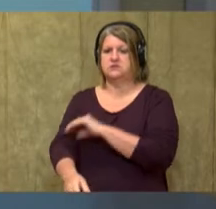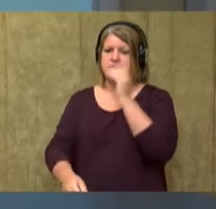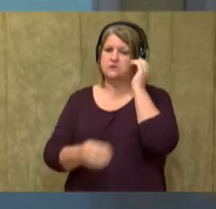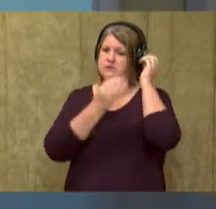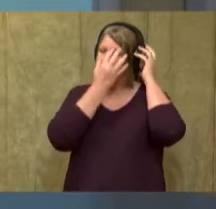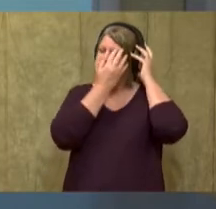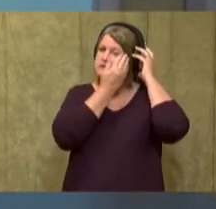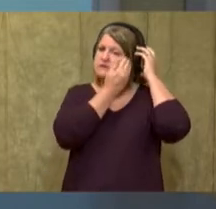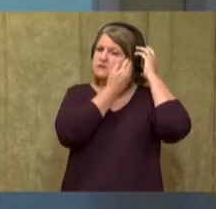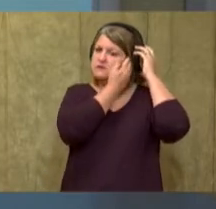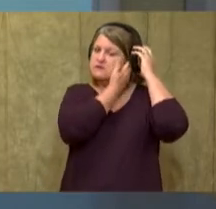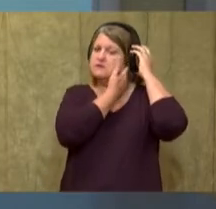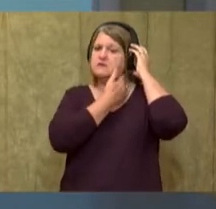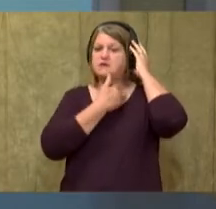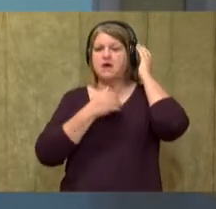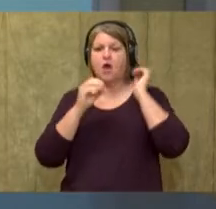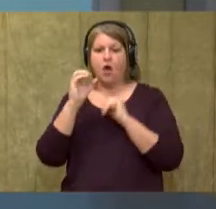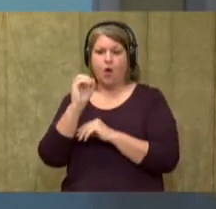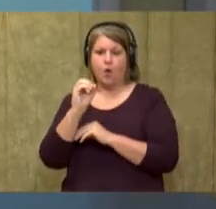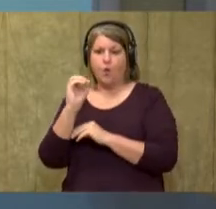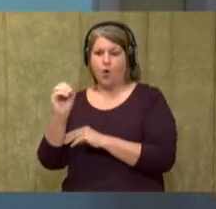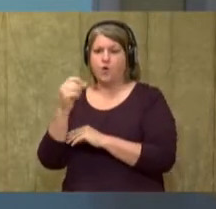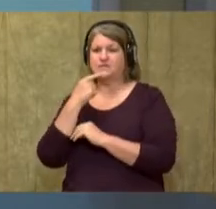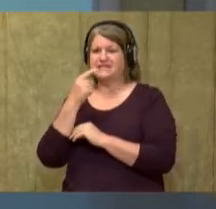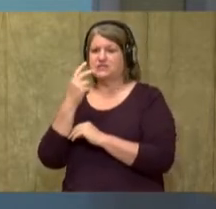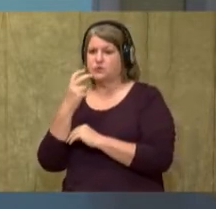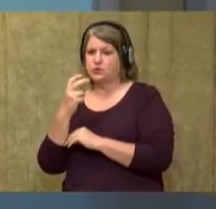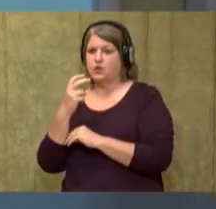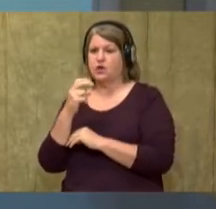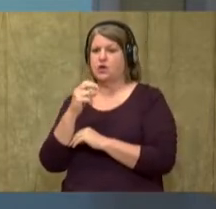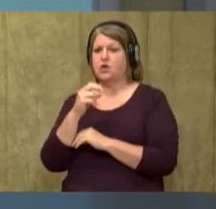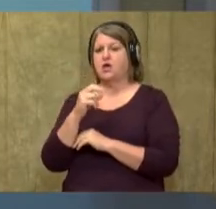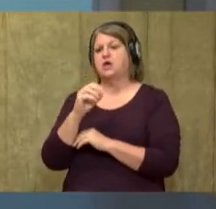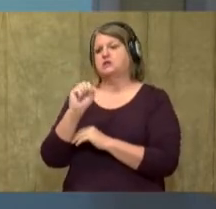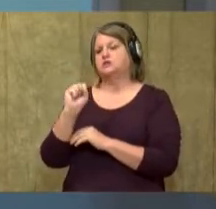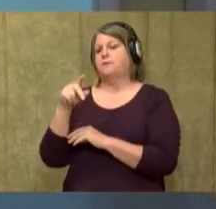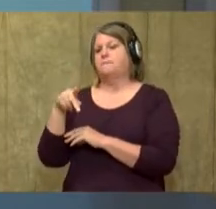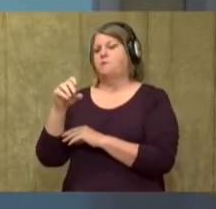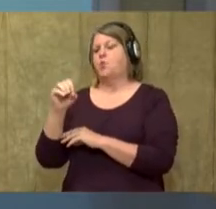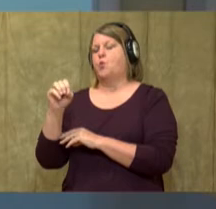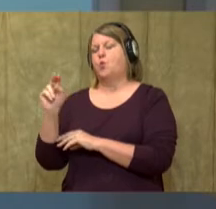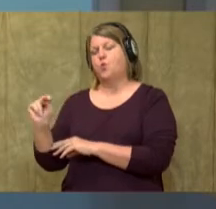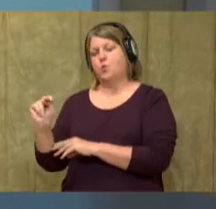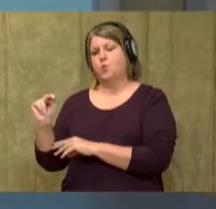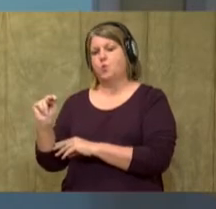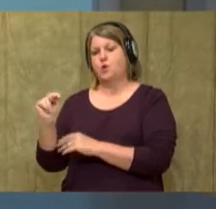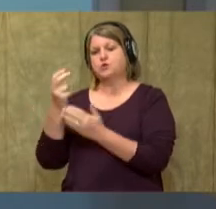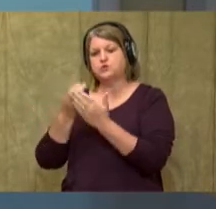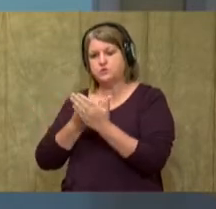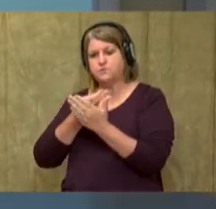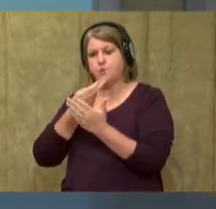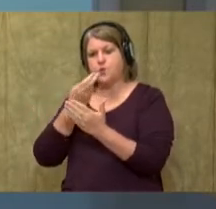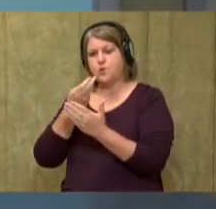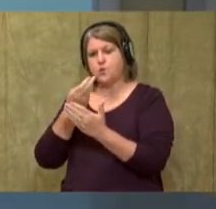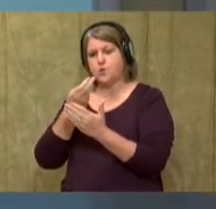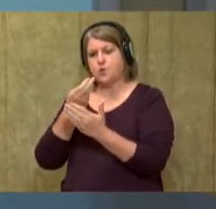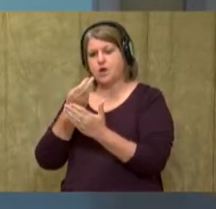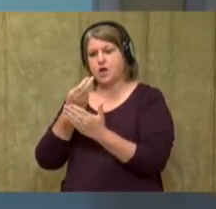O-O says oo. Ready? Sound. Spoon. Spoon. Spoon.